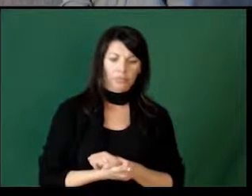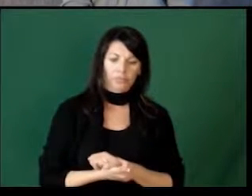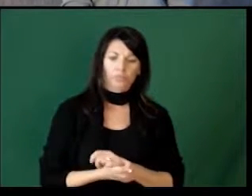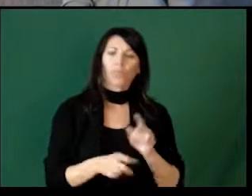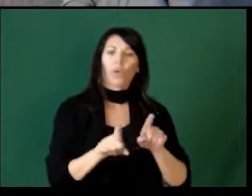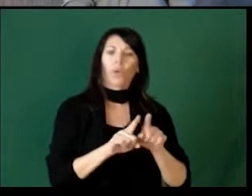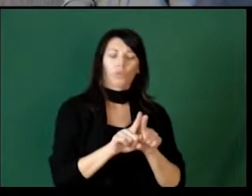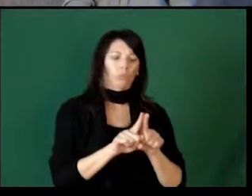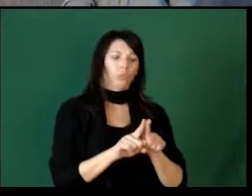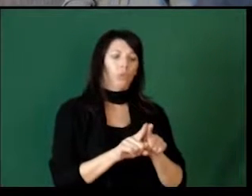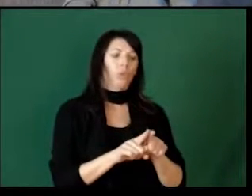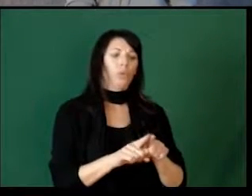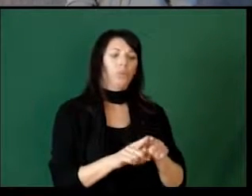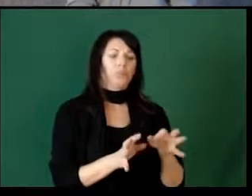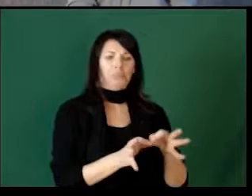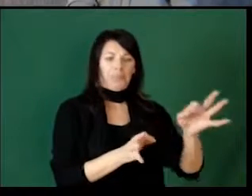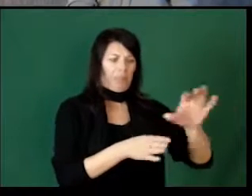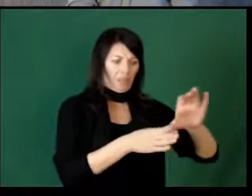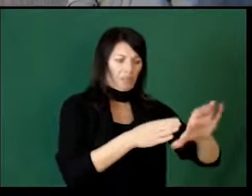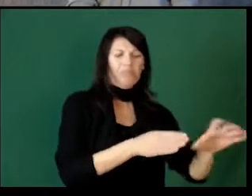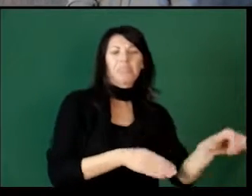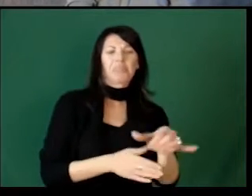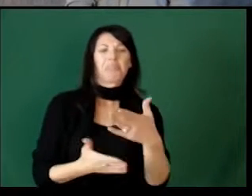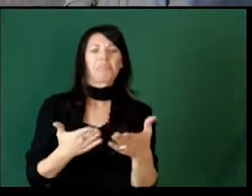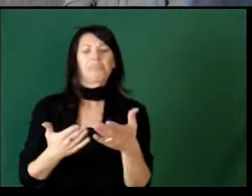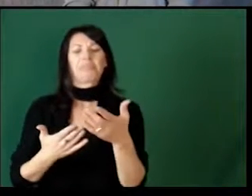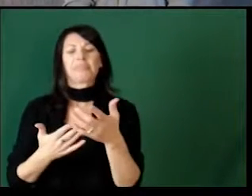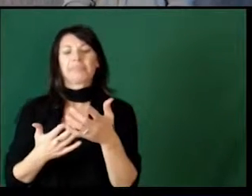Aligning with that is delayed gratification.